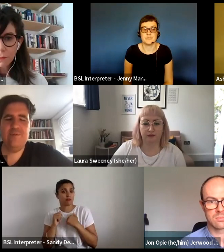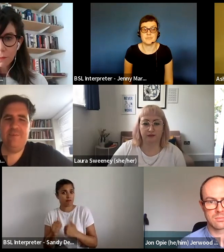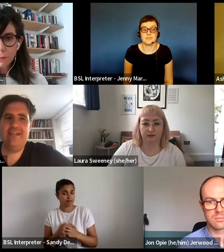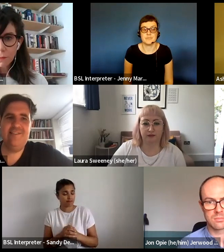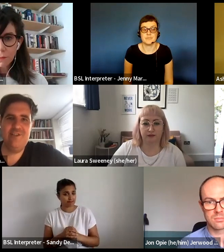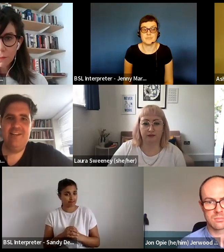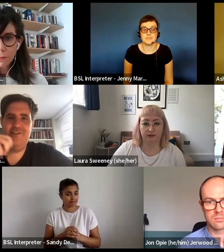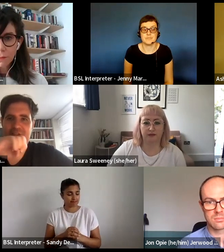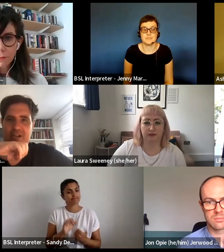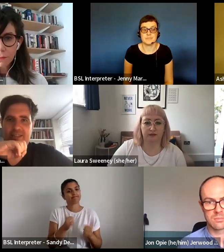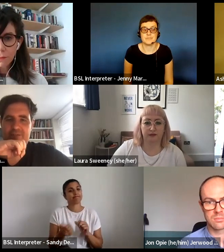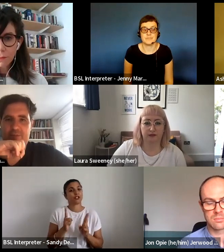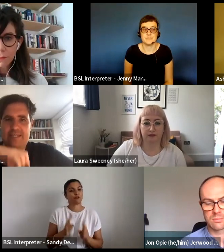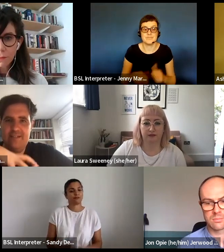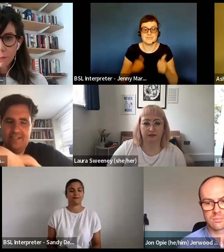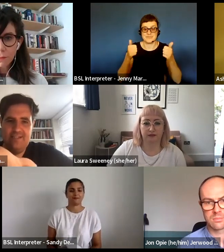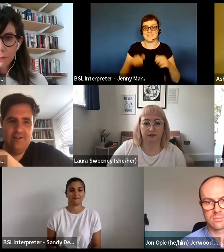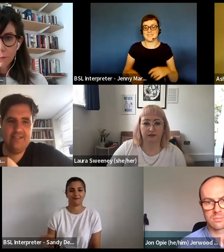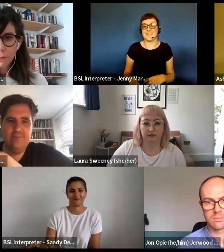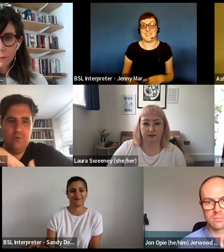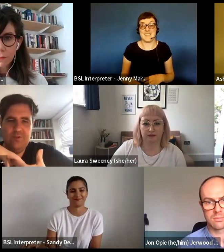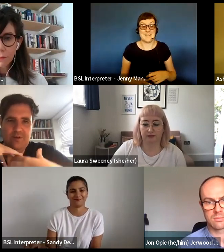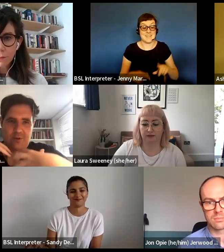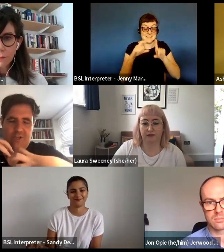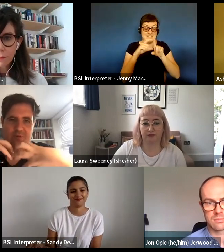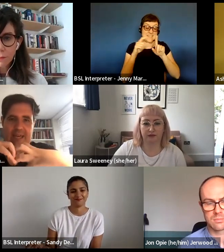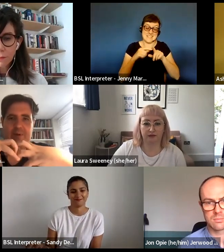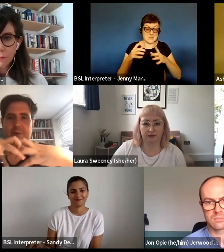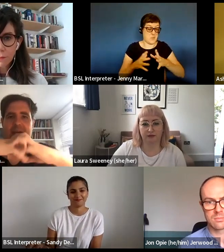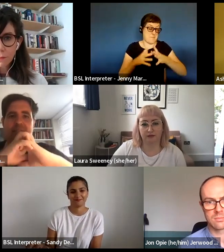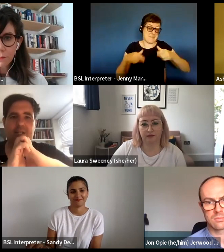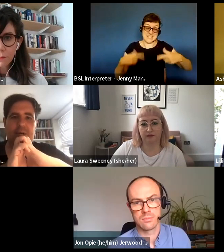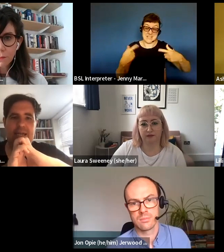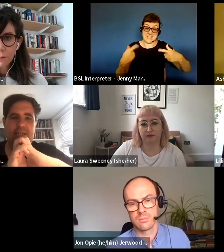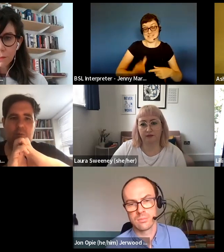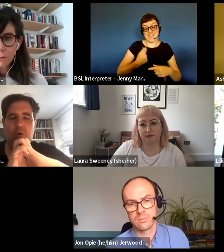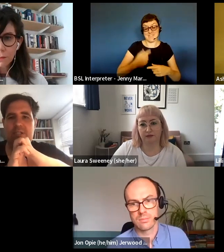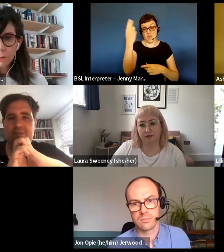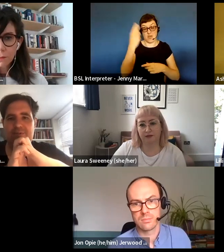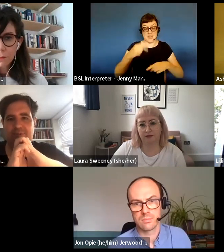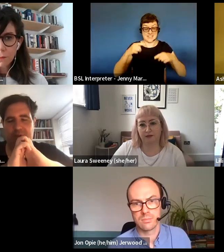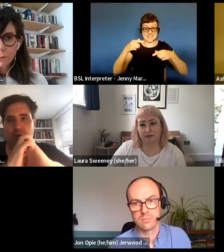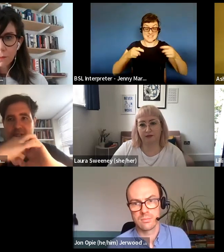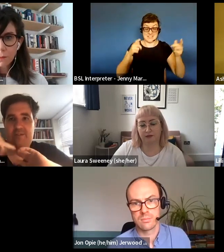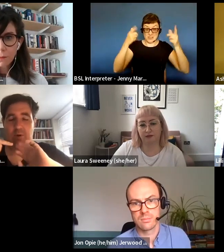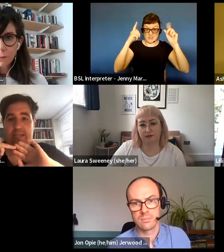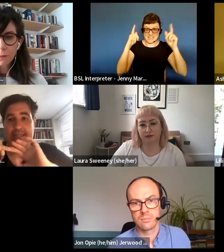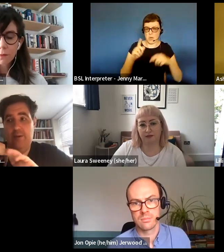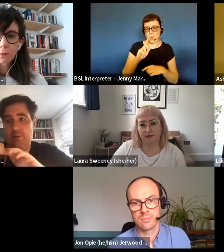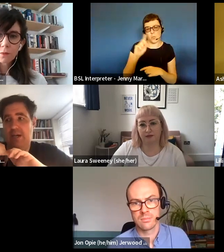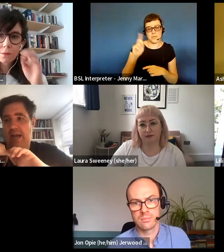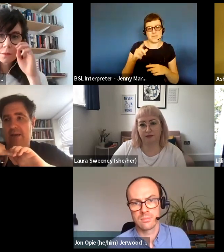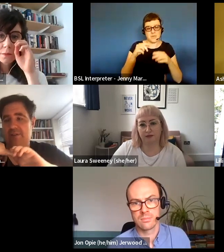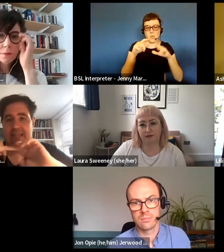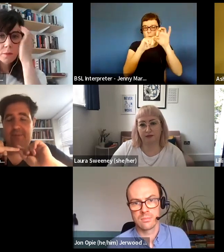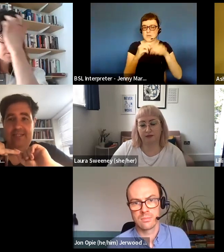This was the biggest challenge, I think, for me as an artistic director, but also the question we kept coming back to is what is the quality of the work is